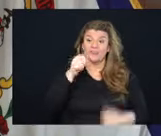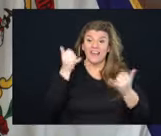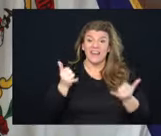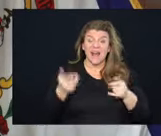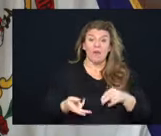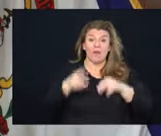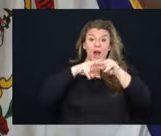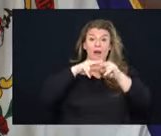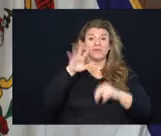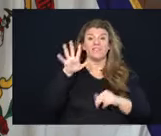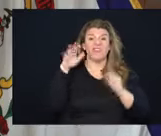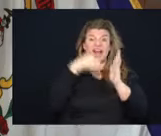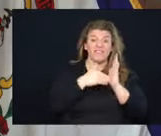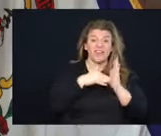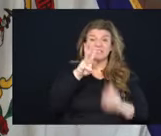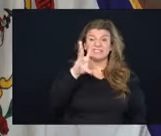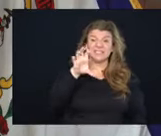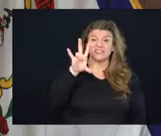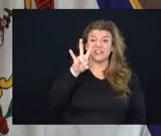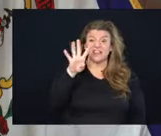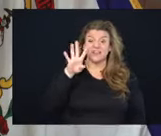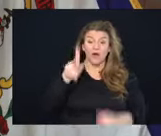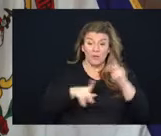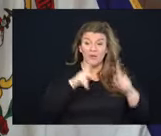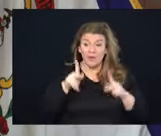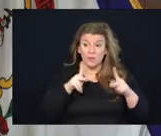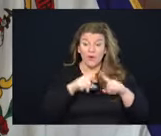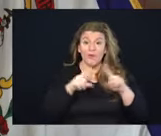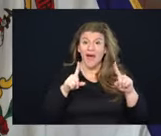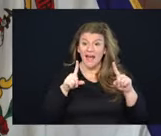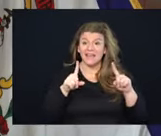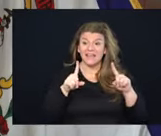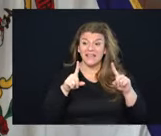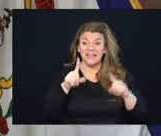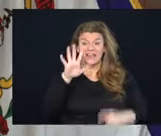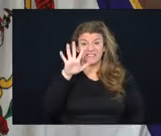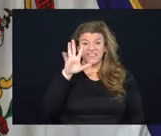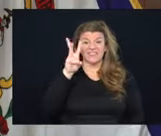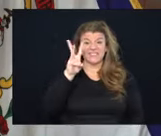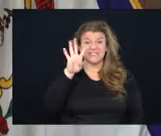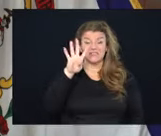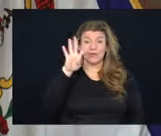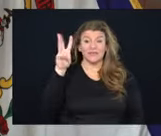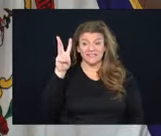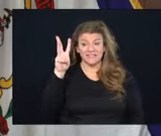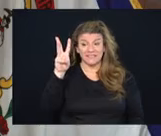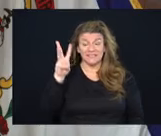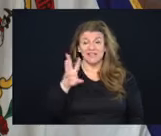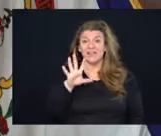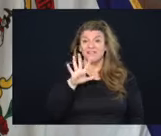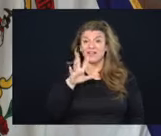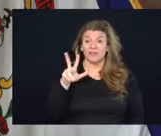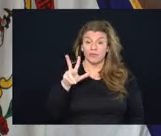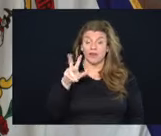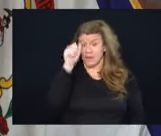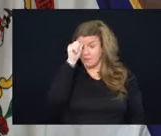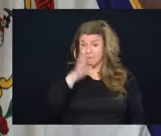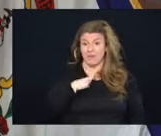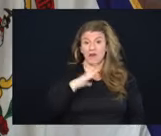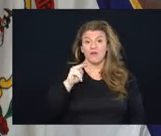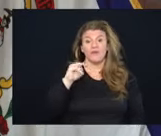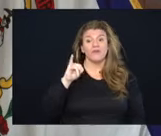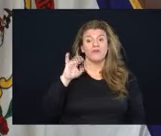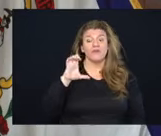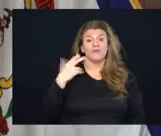5,674 people. But the 5,646 death is a 53 year old male from